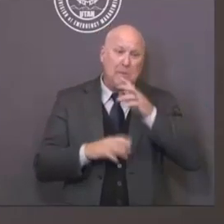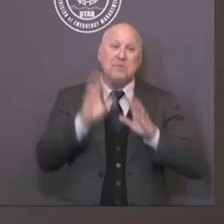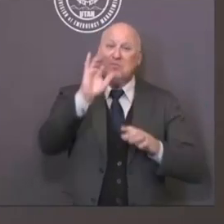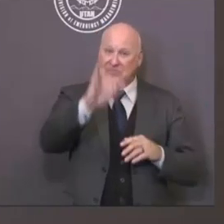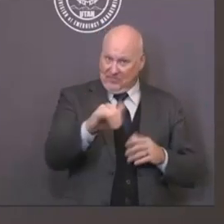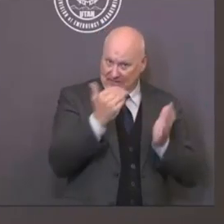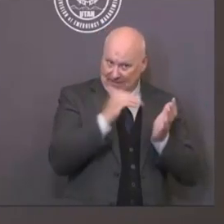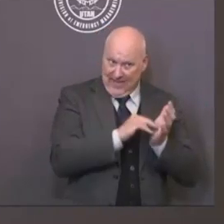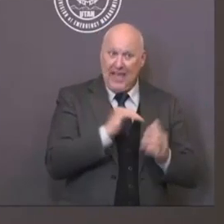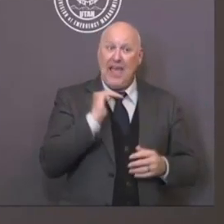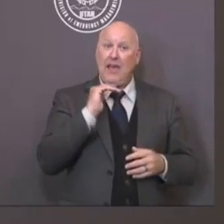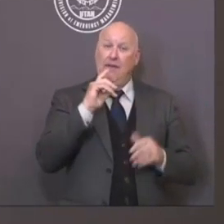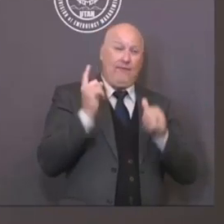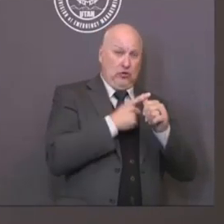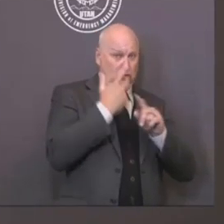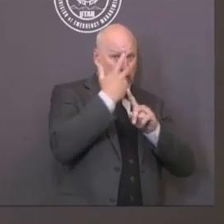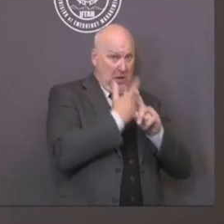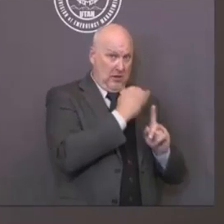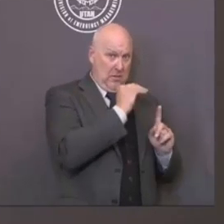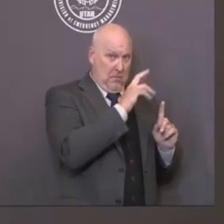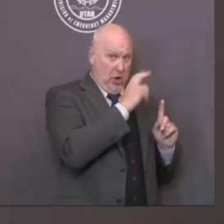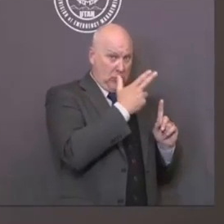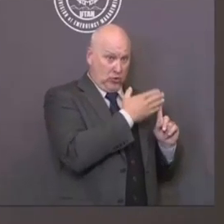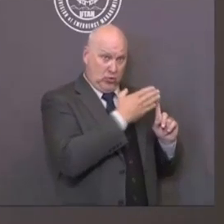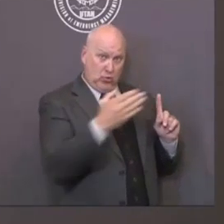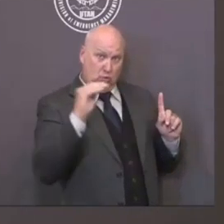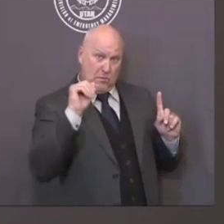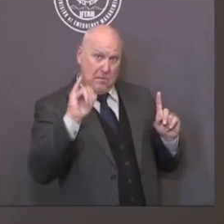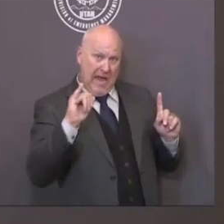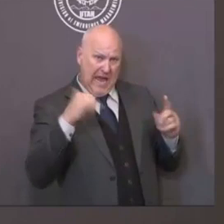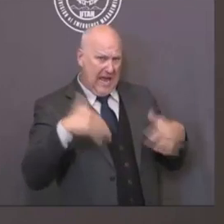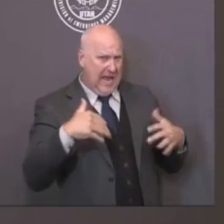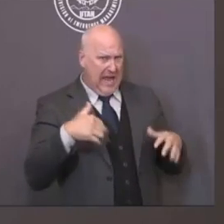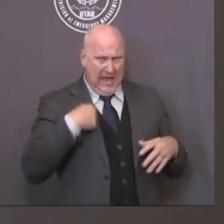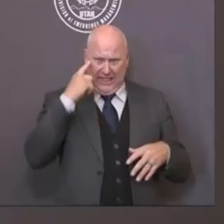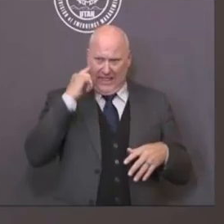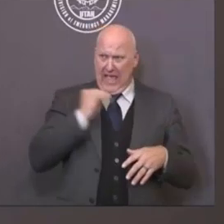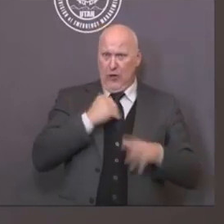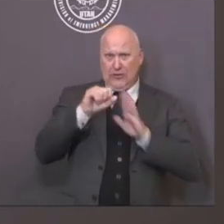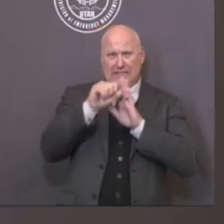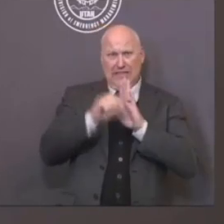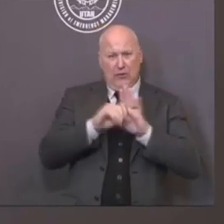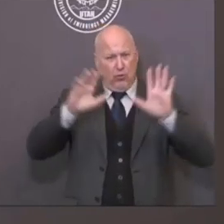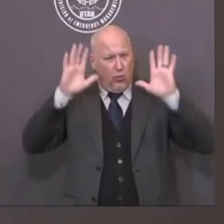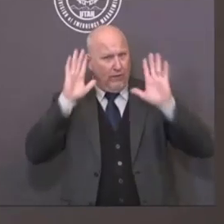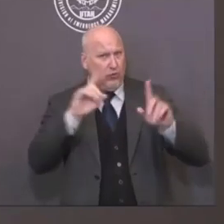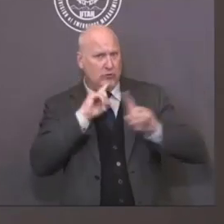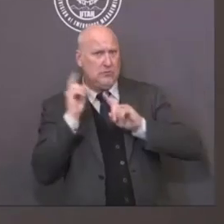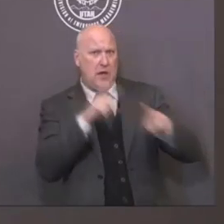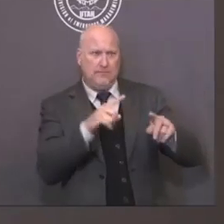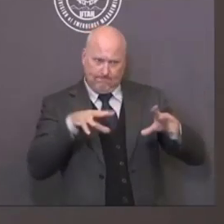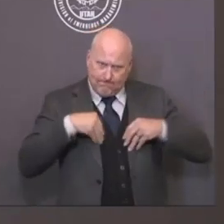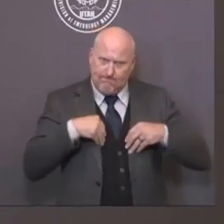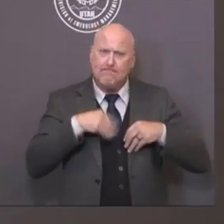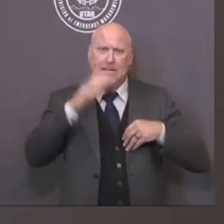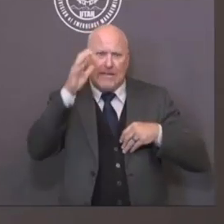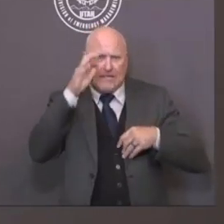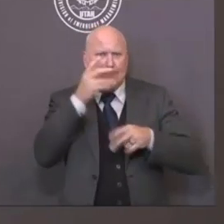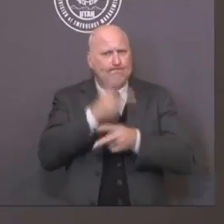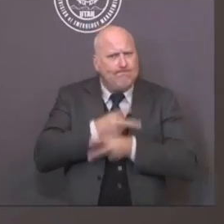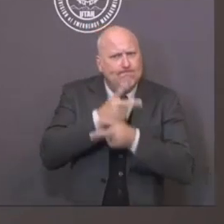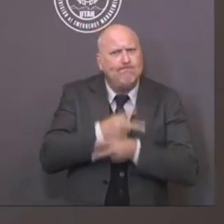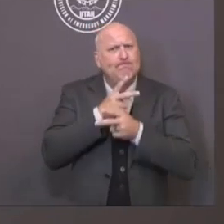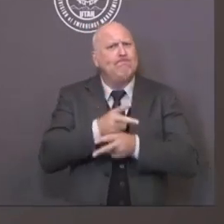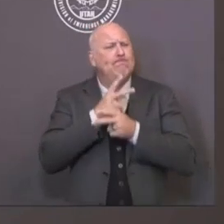I appreciate the work of the people of Utah. But we have found ourselves in kind of a unique place, not unique to other states. 37 other states